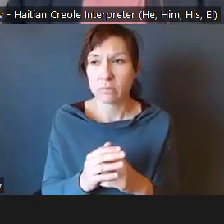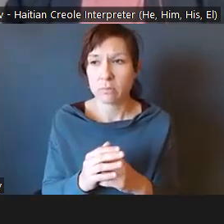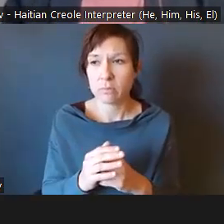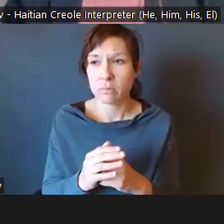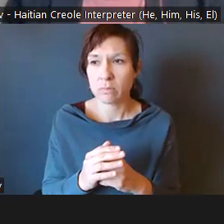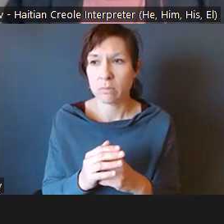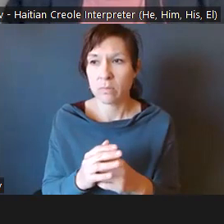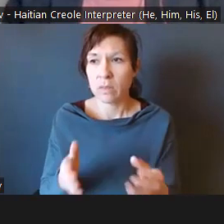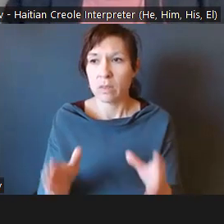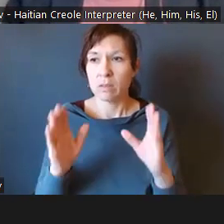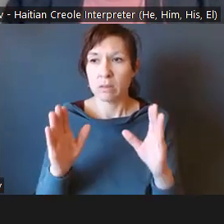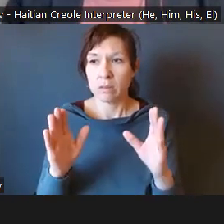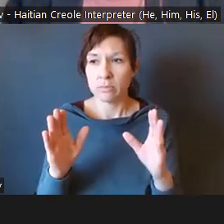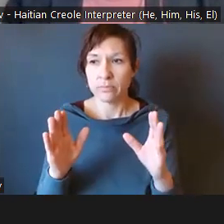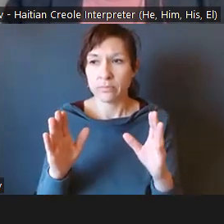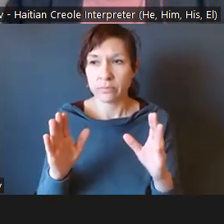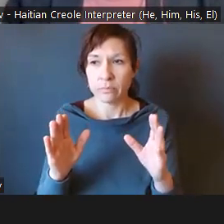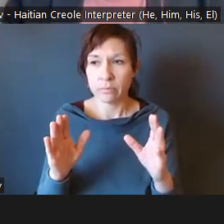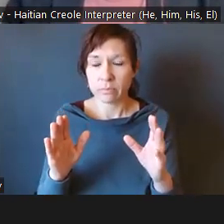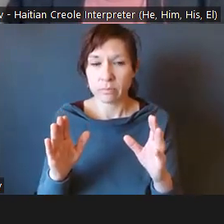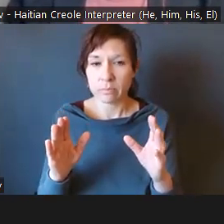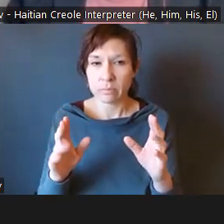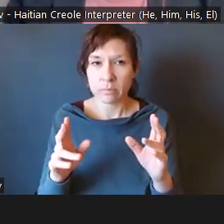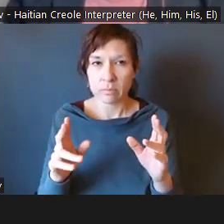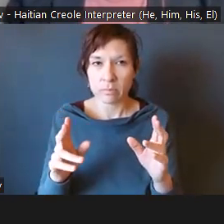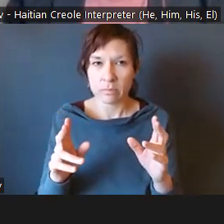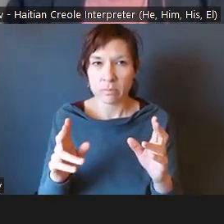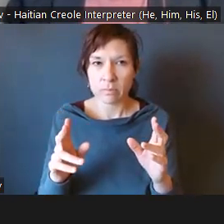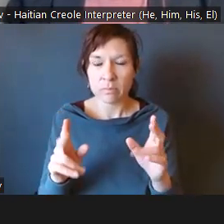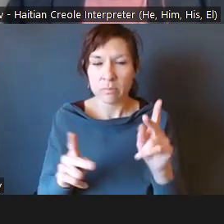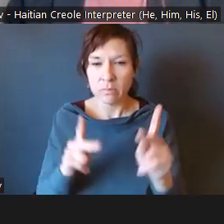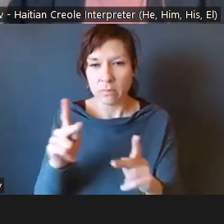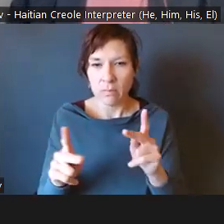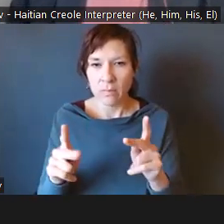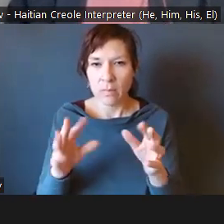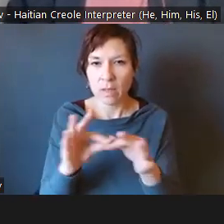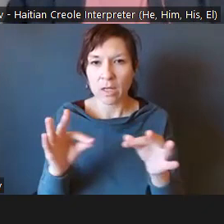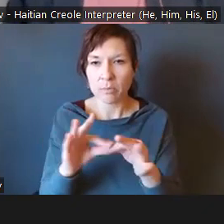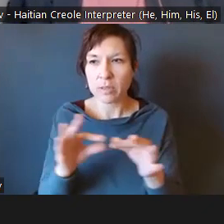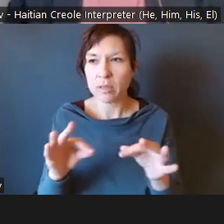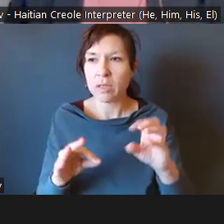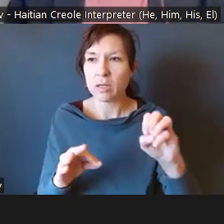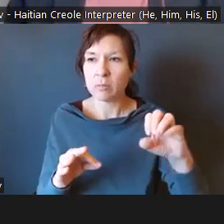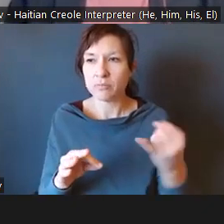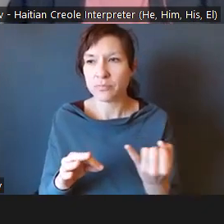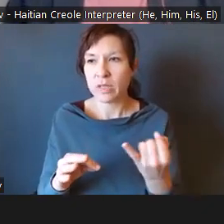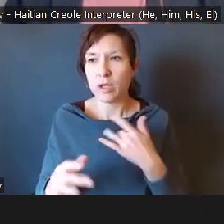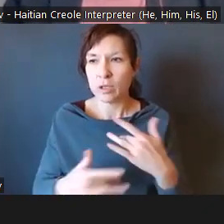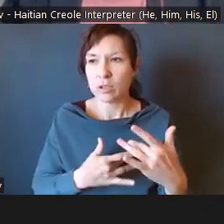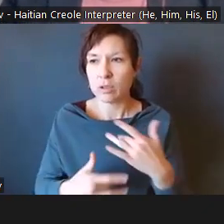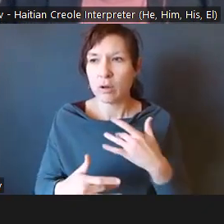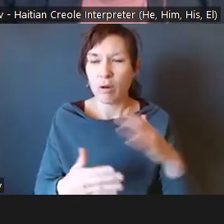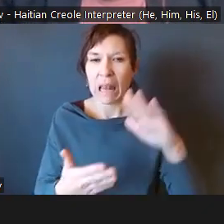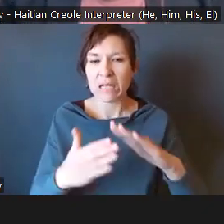public comments on environmental justice concerns or less constrained dialogue on environmental justice concerns.